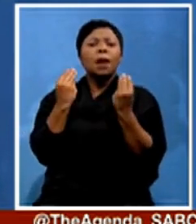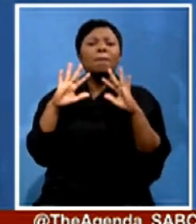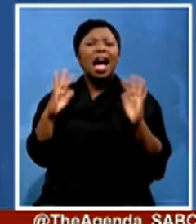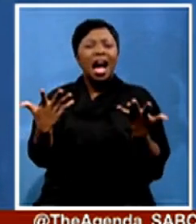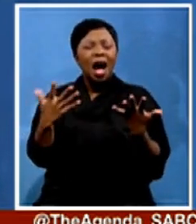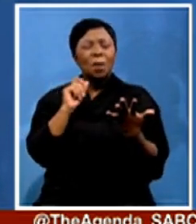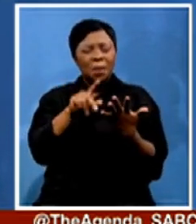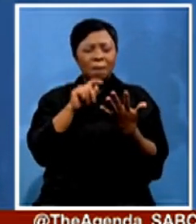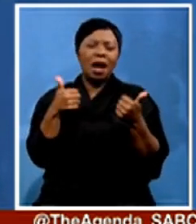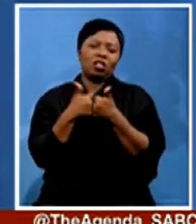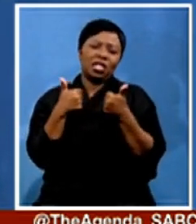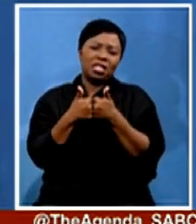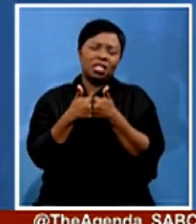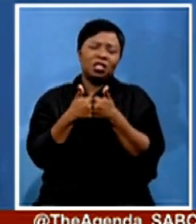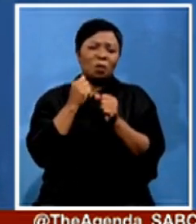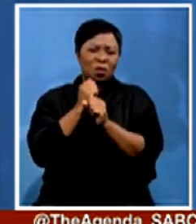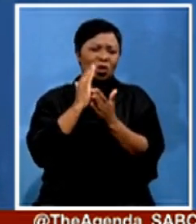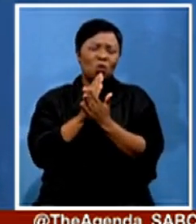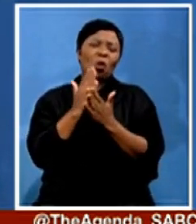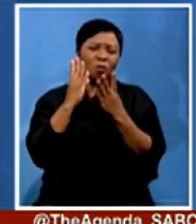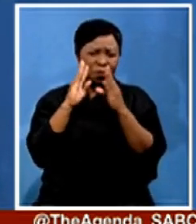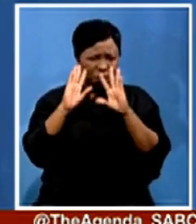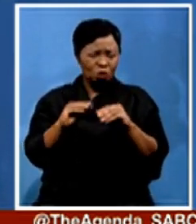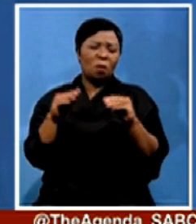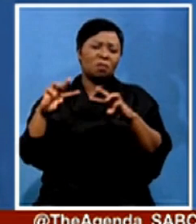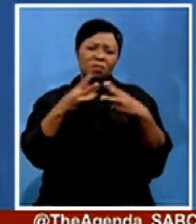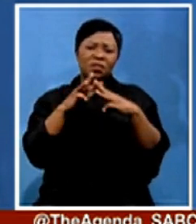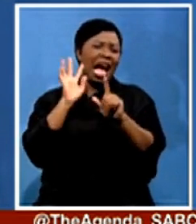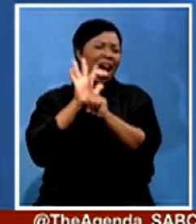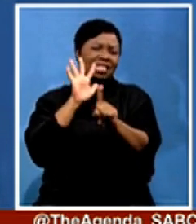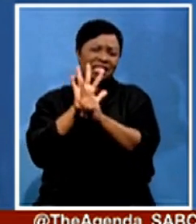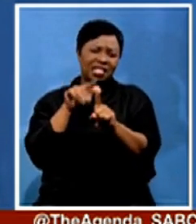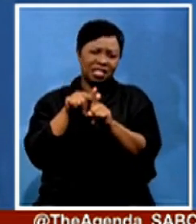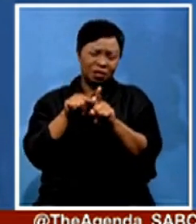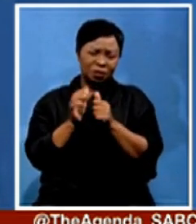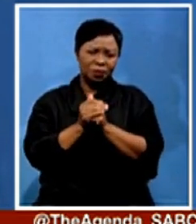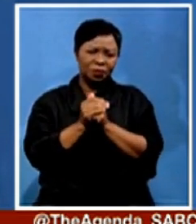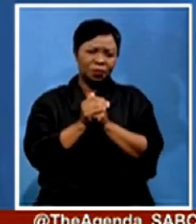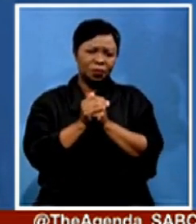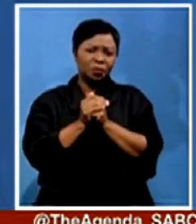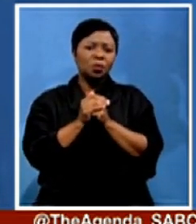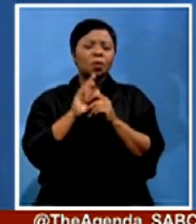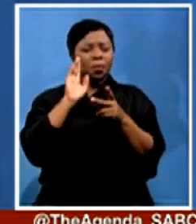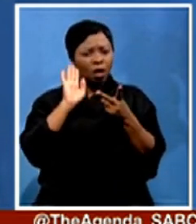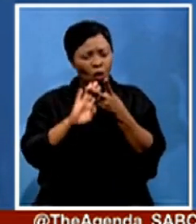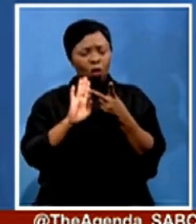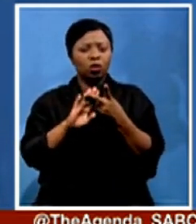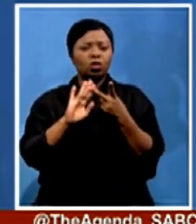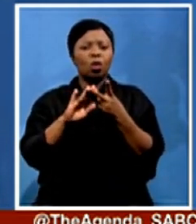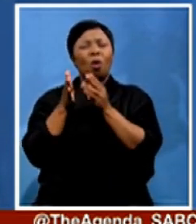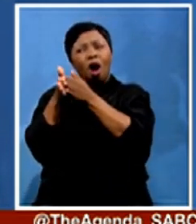attacks. We also edge the world, those who have the capacity,